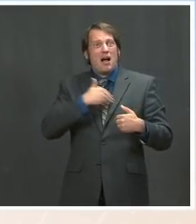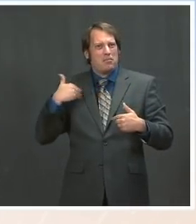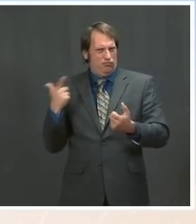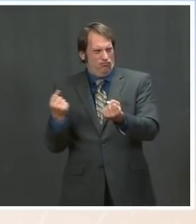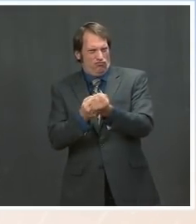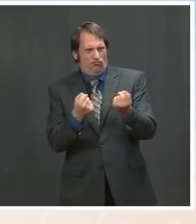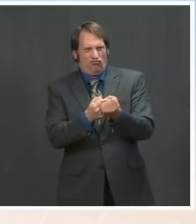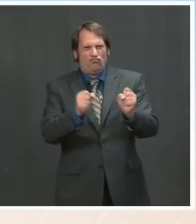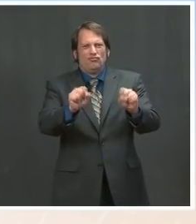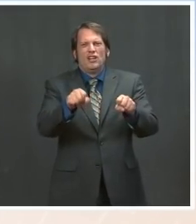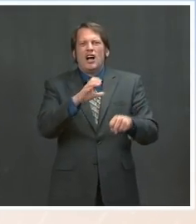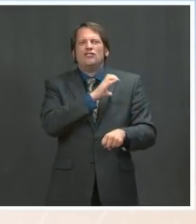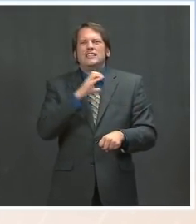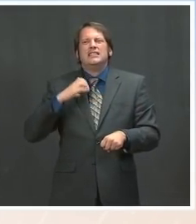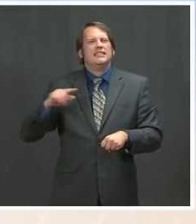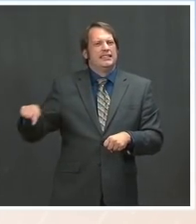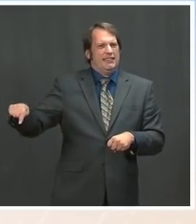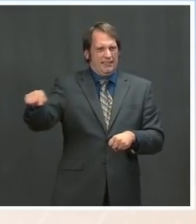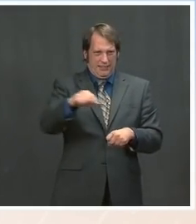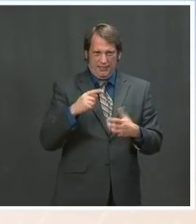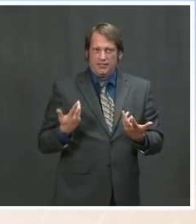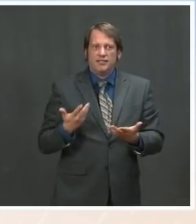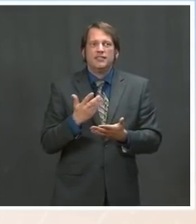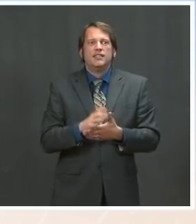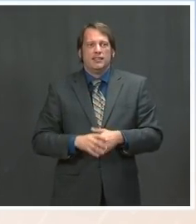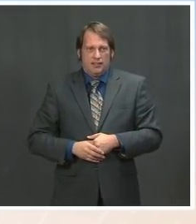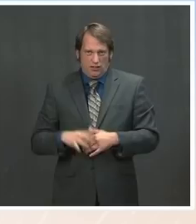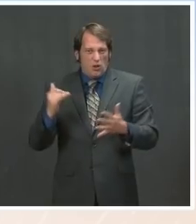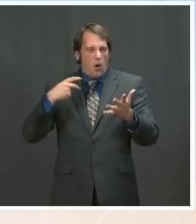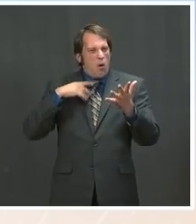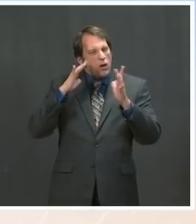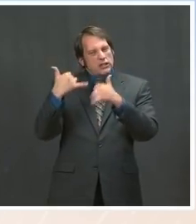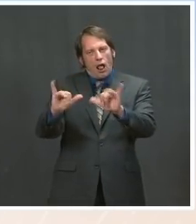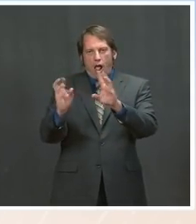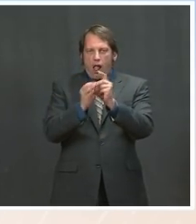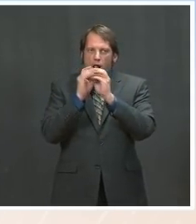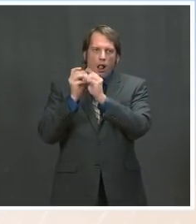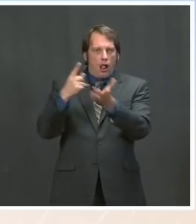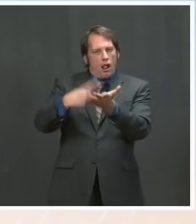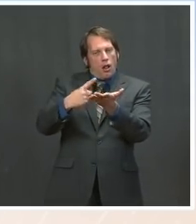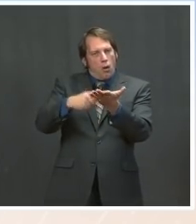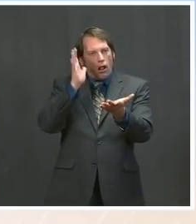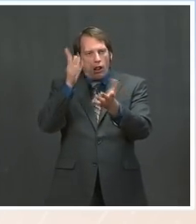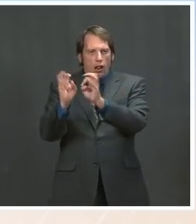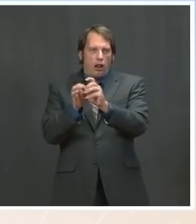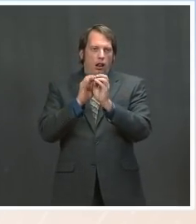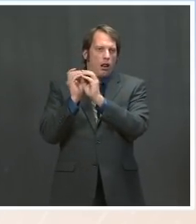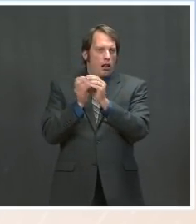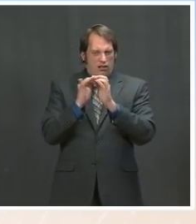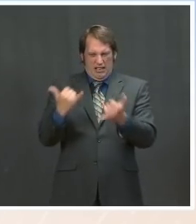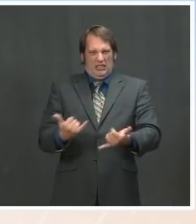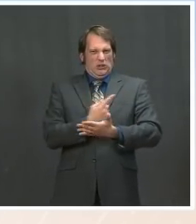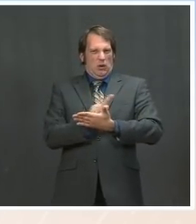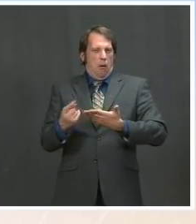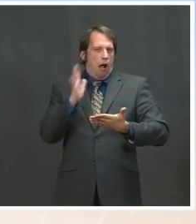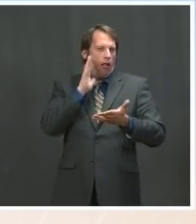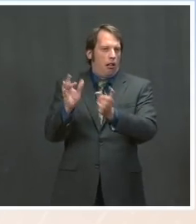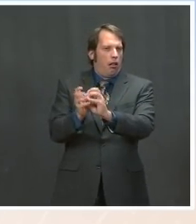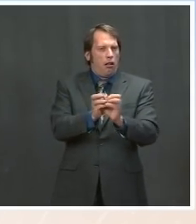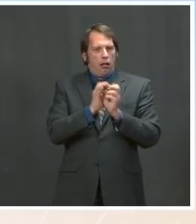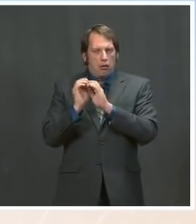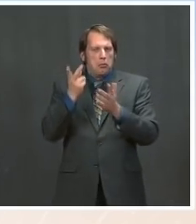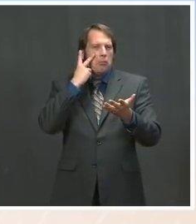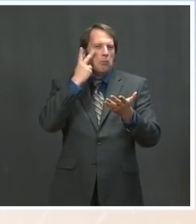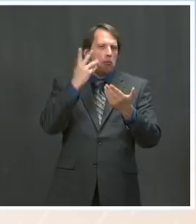who don't feel that way. So we'll have the conversation. More of those are happening this week, and we'll go from there. The Could he slip into the next